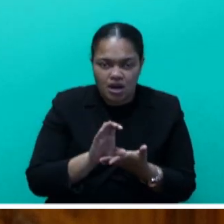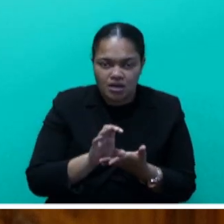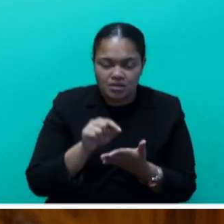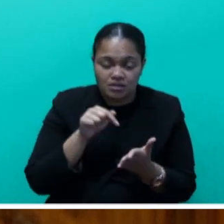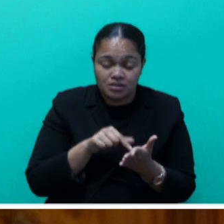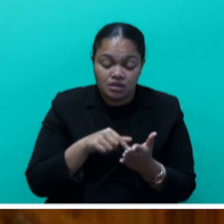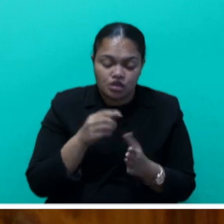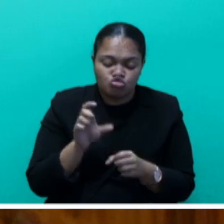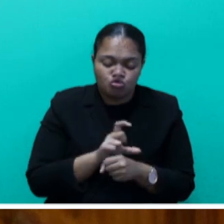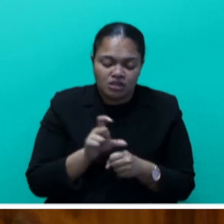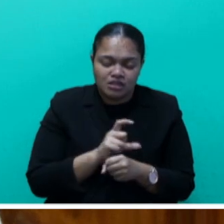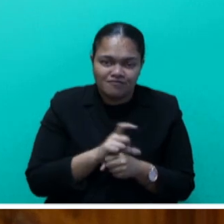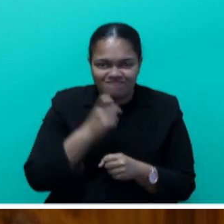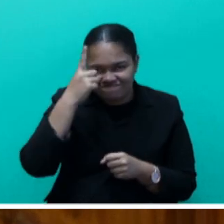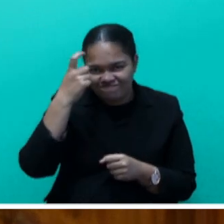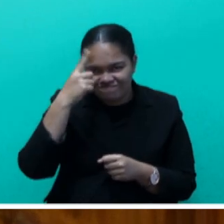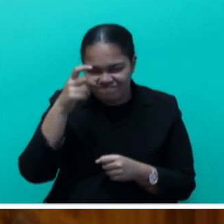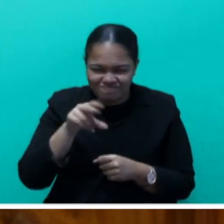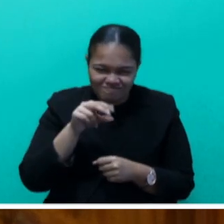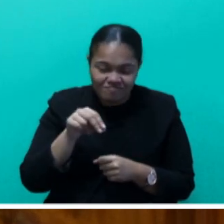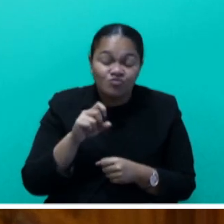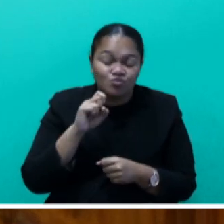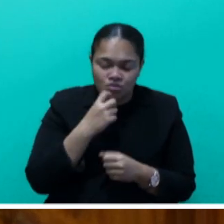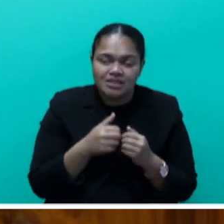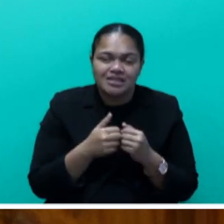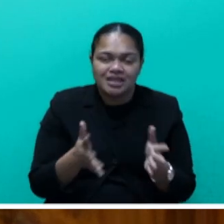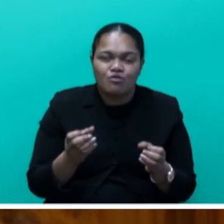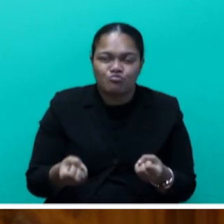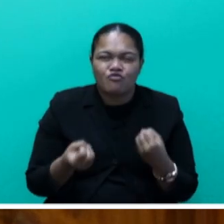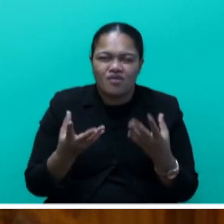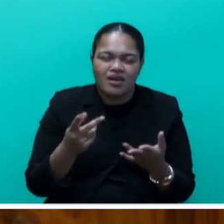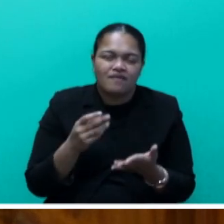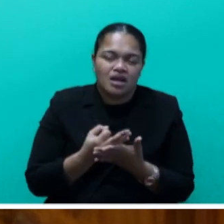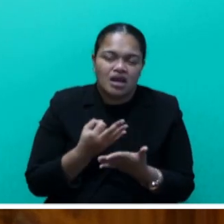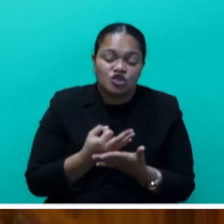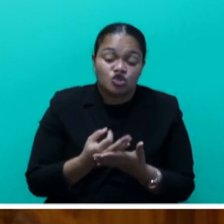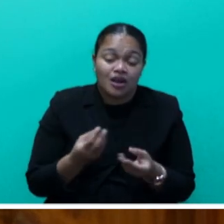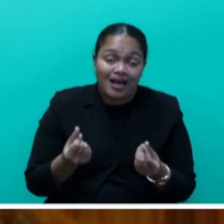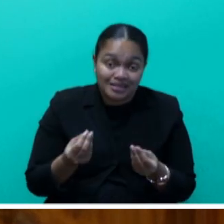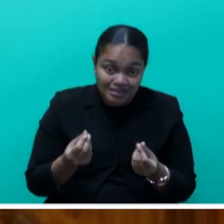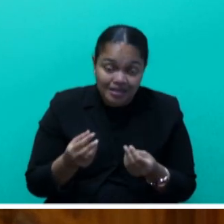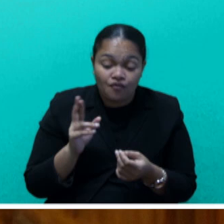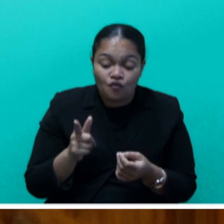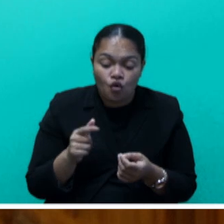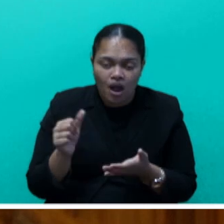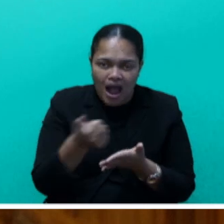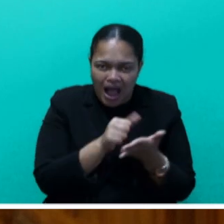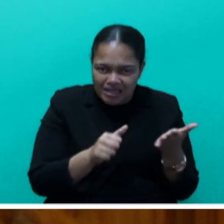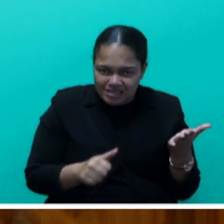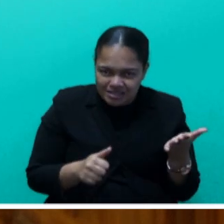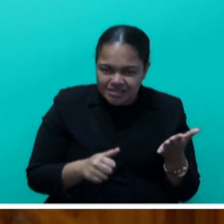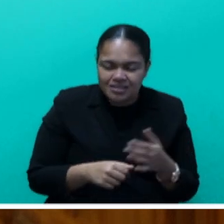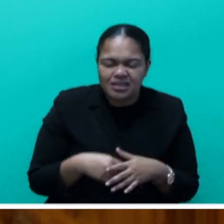Art Scheme will be rolled out to provide financial assistance for our artists, artisans